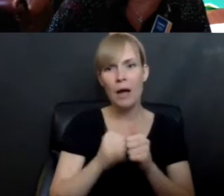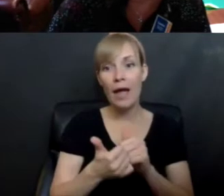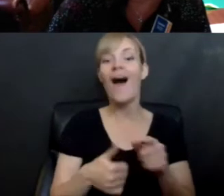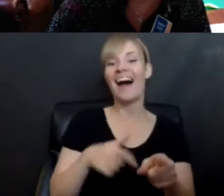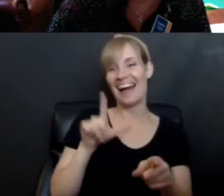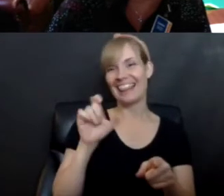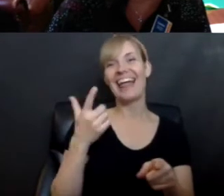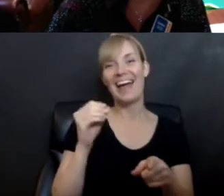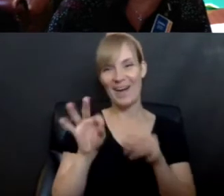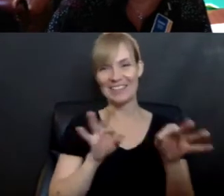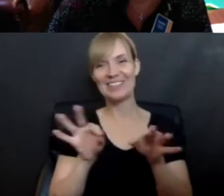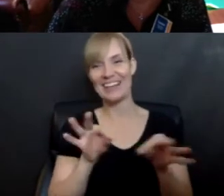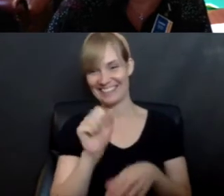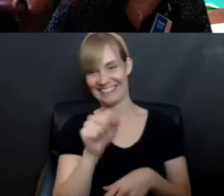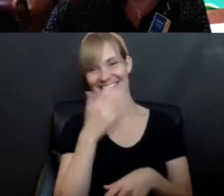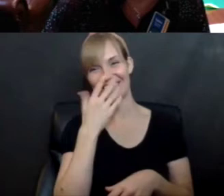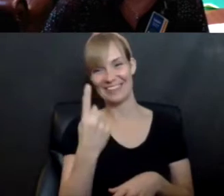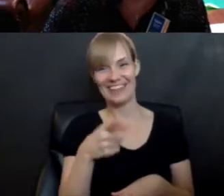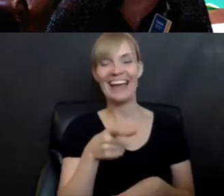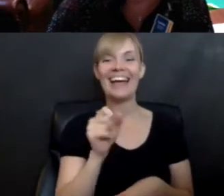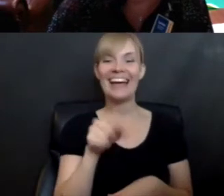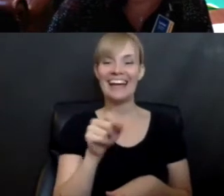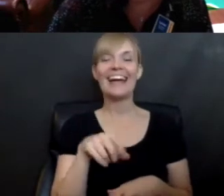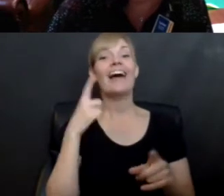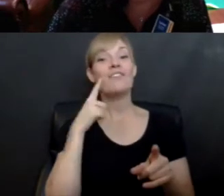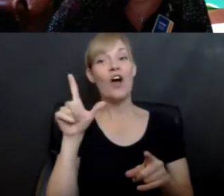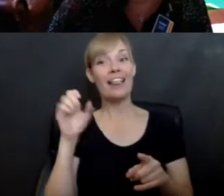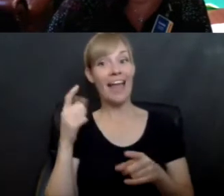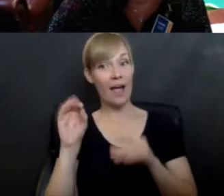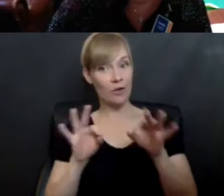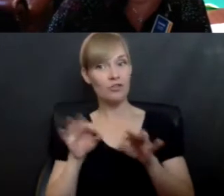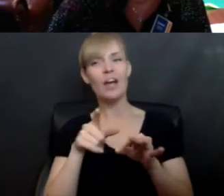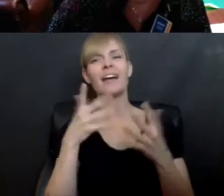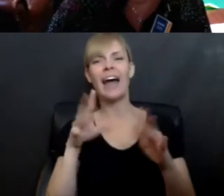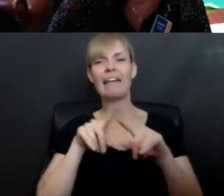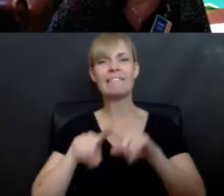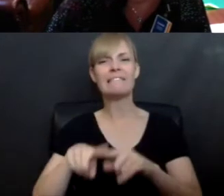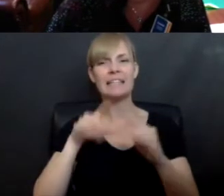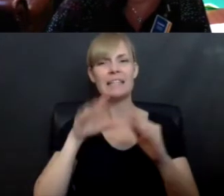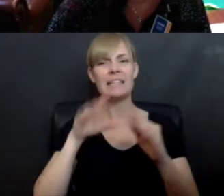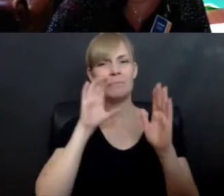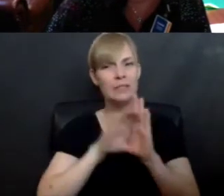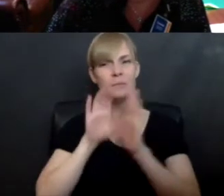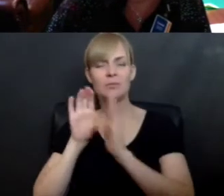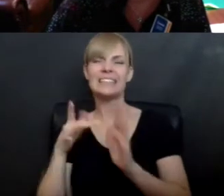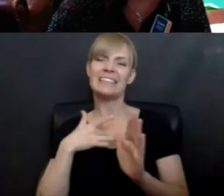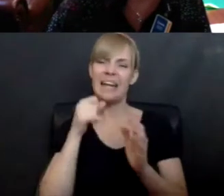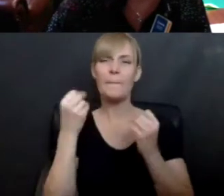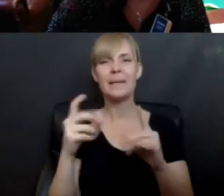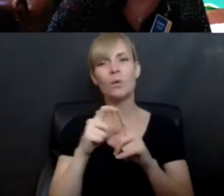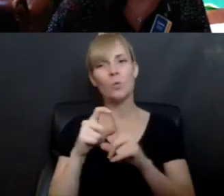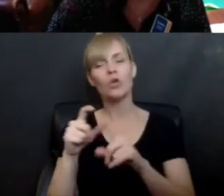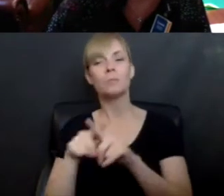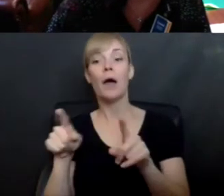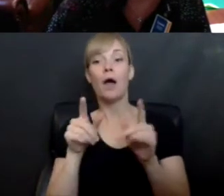Lego instructions. Yes. So in Lego instructions, you're kind of reading the pictures, right? Because they don't usually have words, right? Instructions.